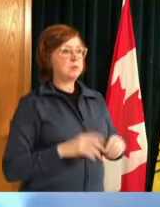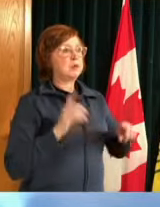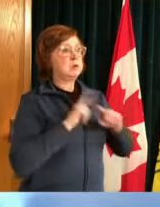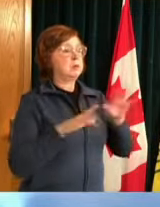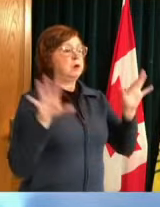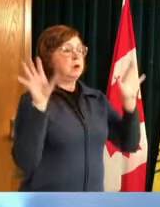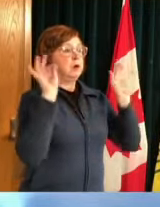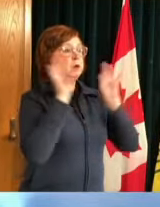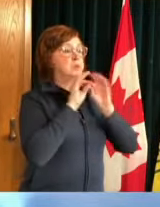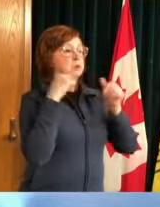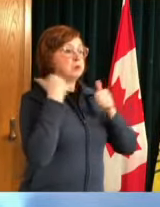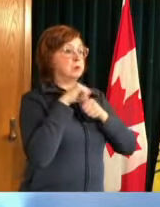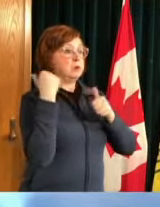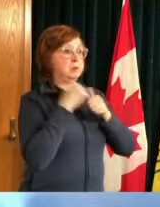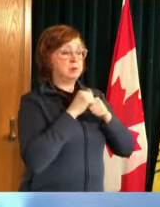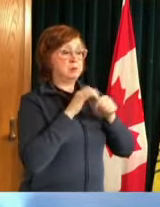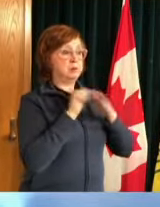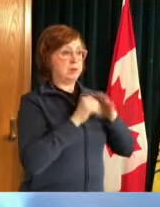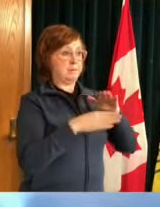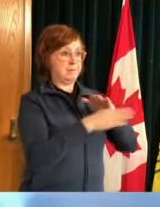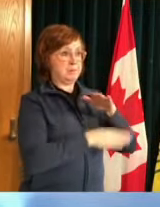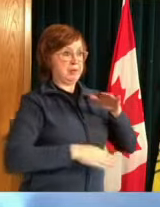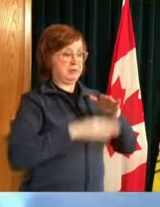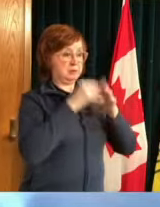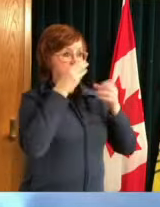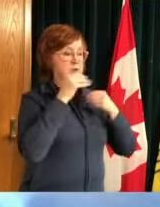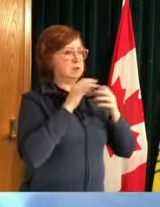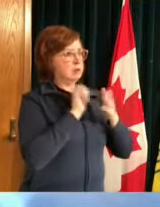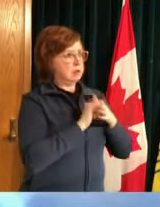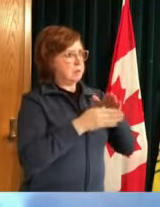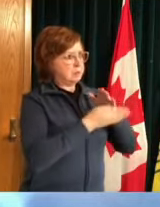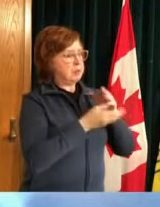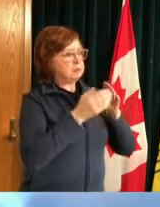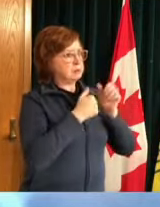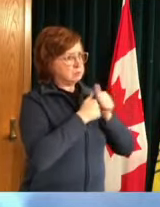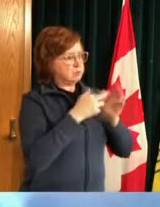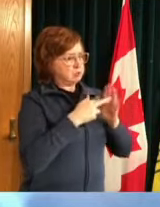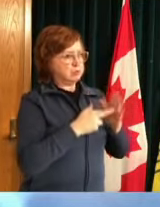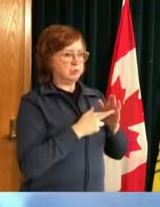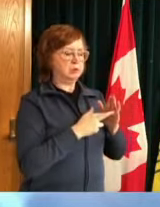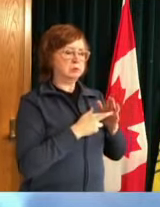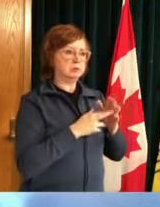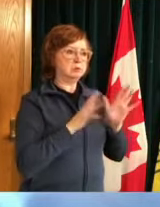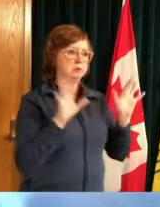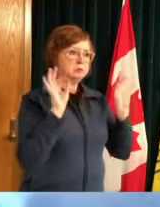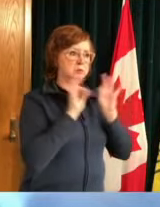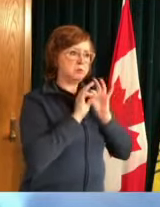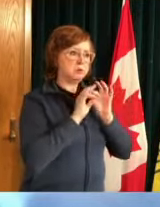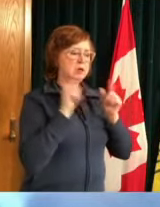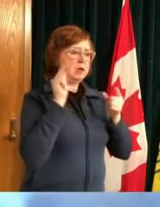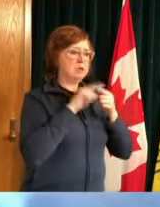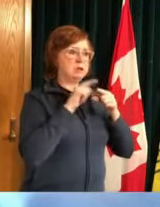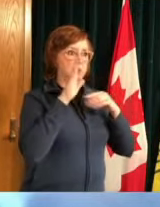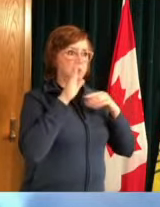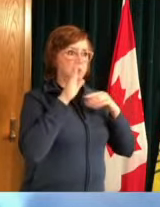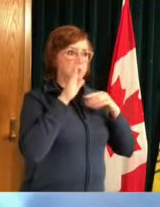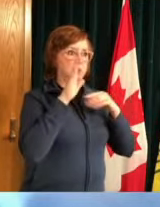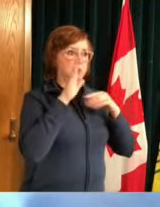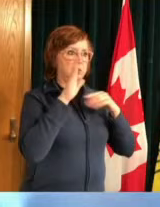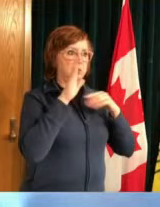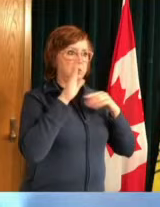and of course you know till such time that if we are vaccinated our case numbers are low you know maintaining that physical distance when we're out and about